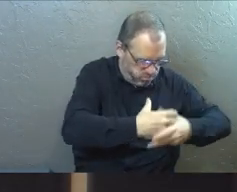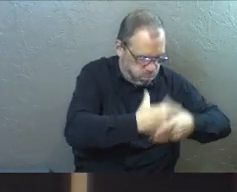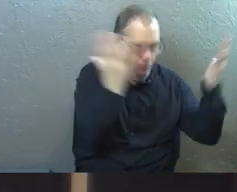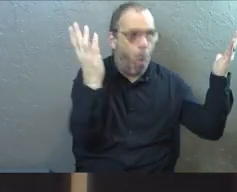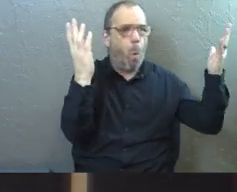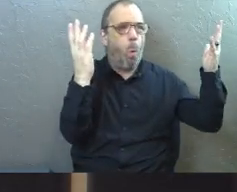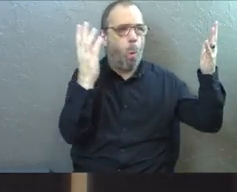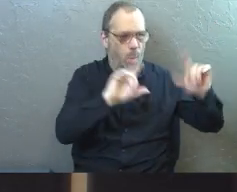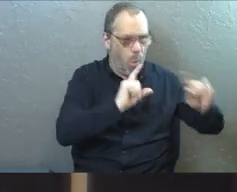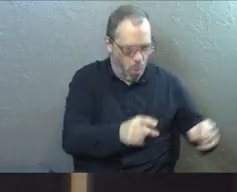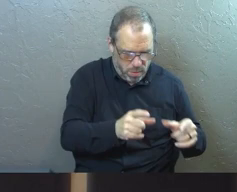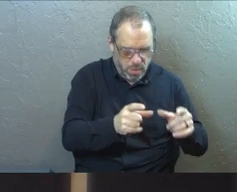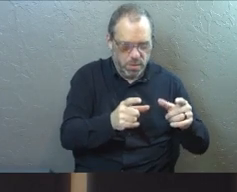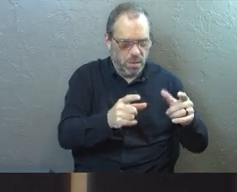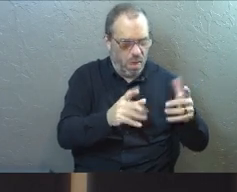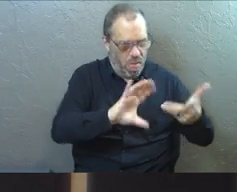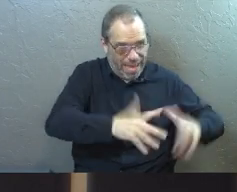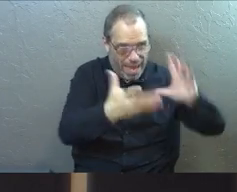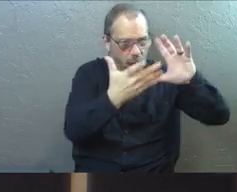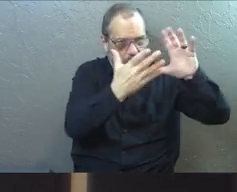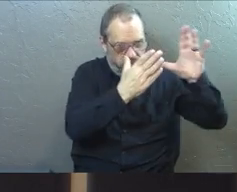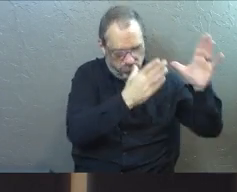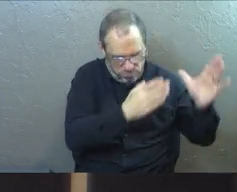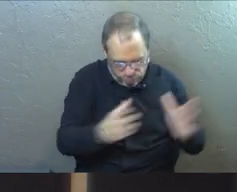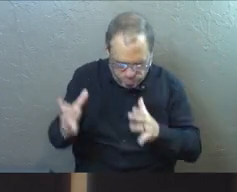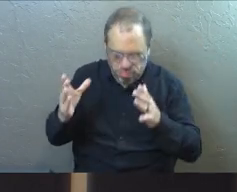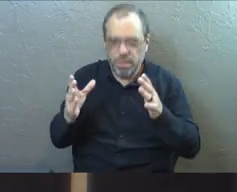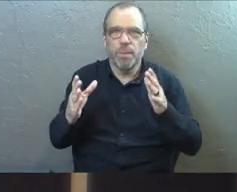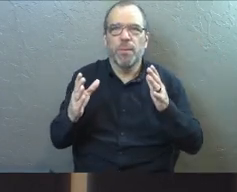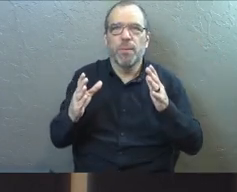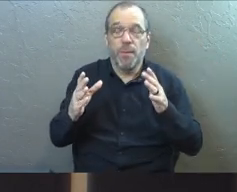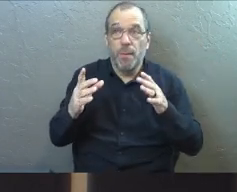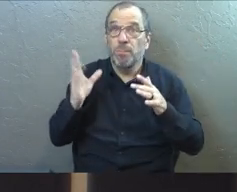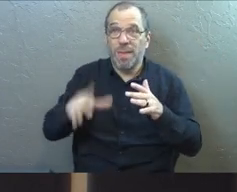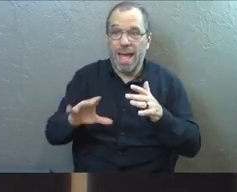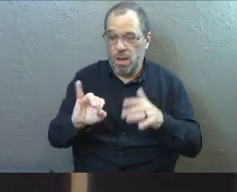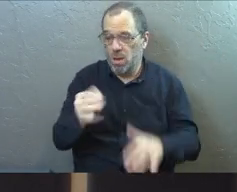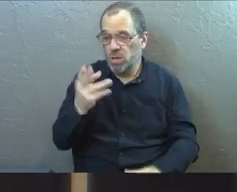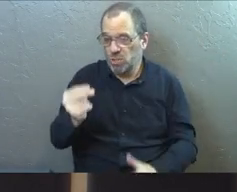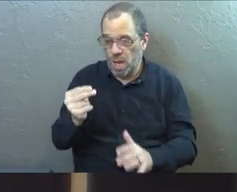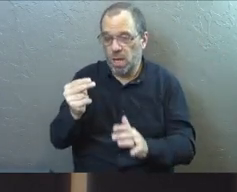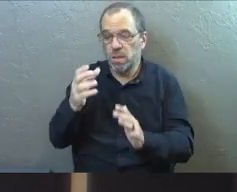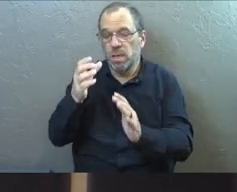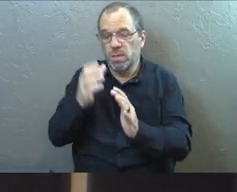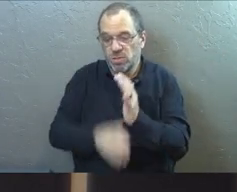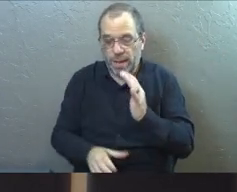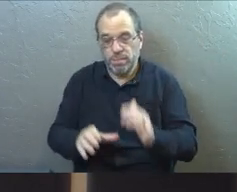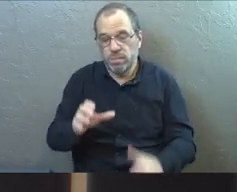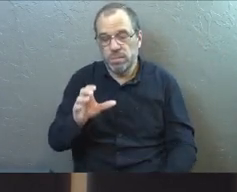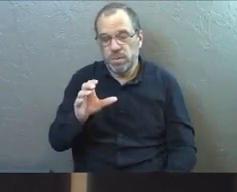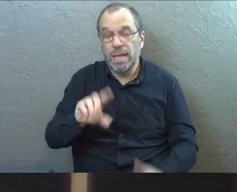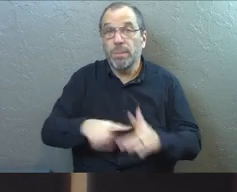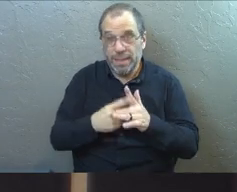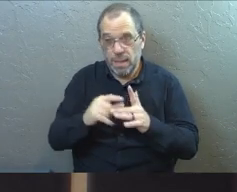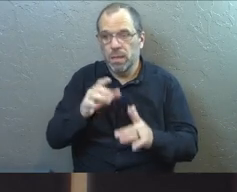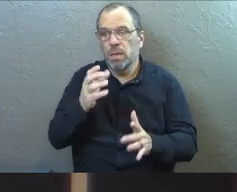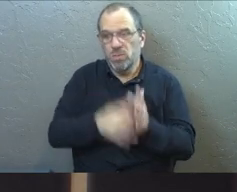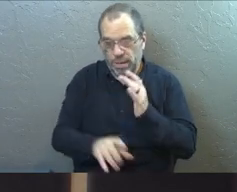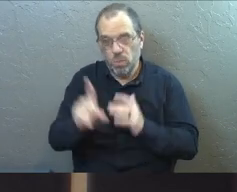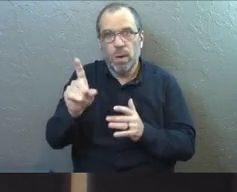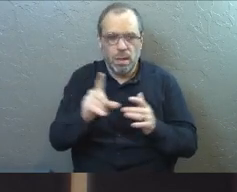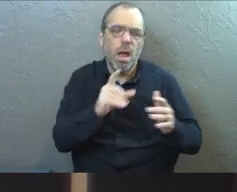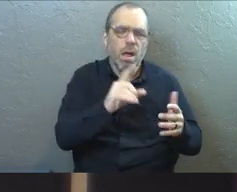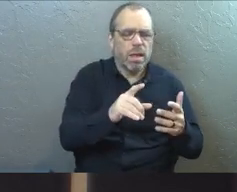was empty. It orders what was chaotic. And then at the beginning of John's gospel, he starts off, all the other